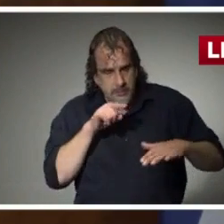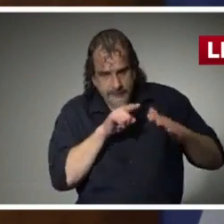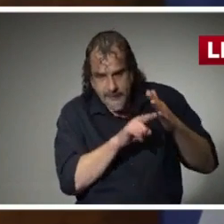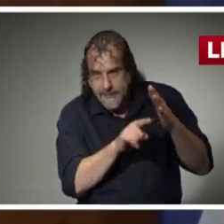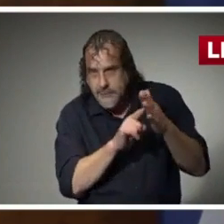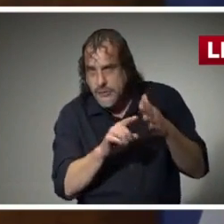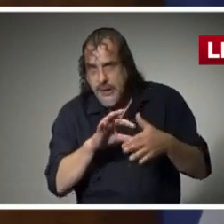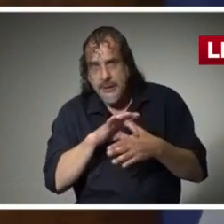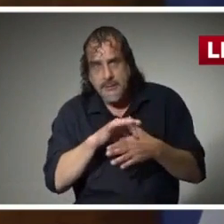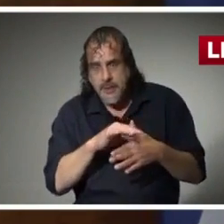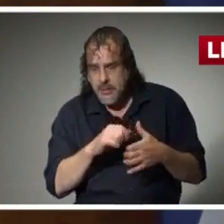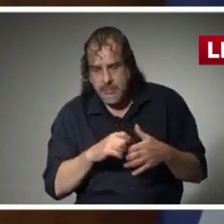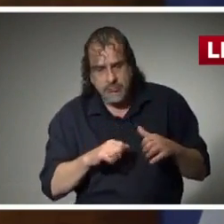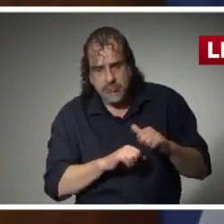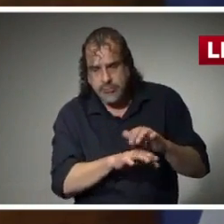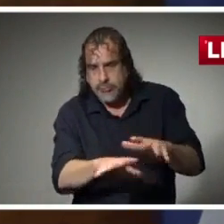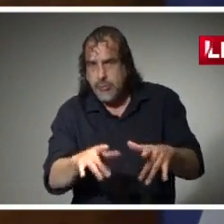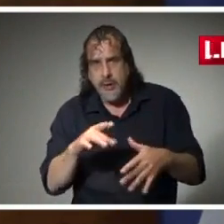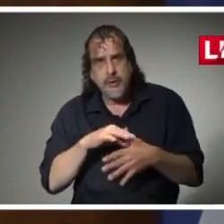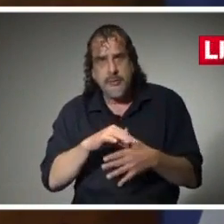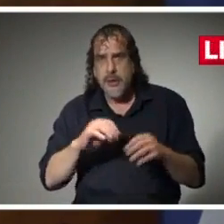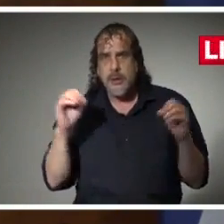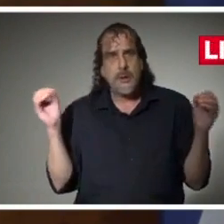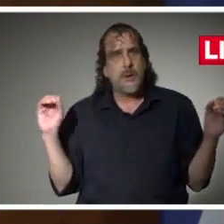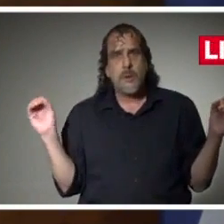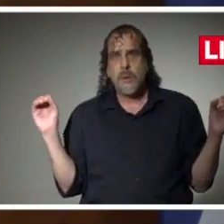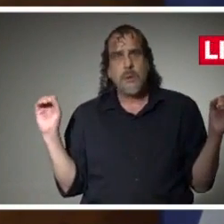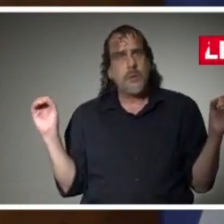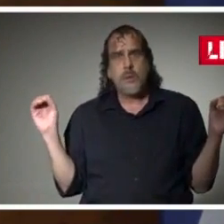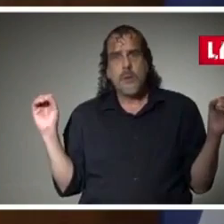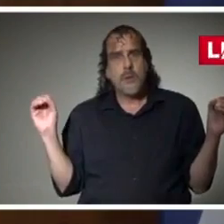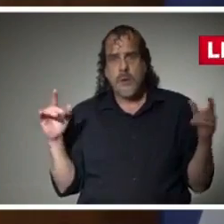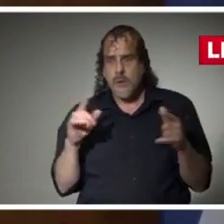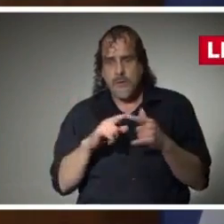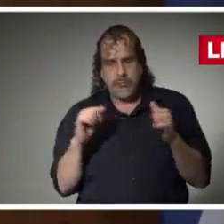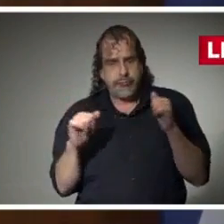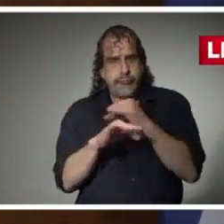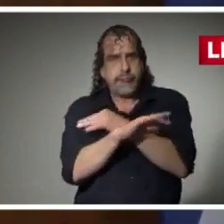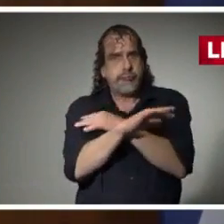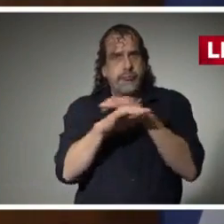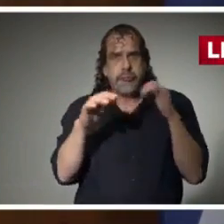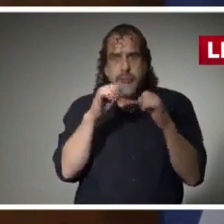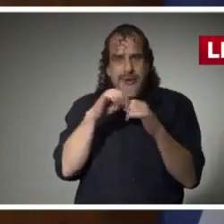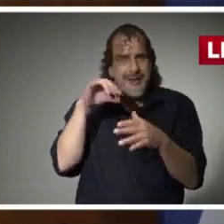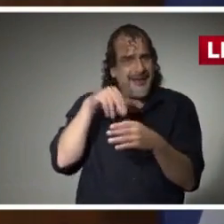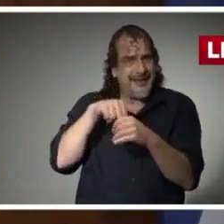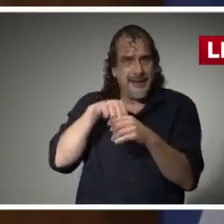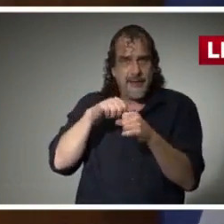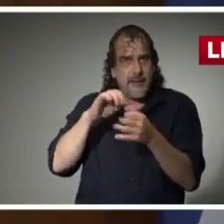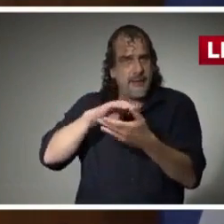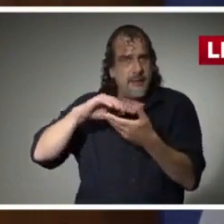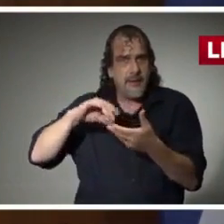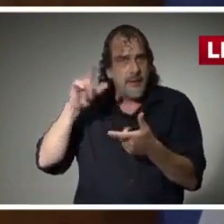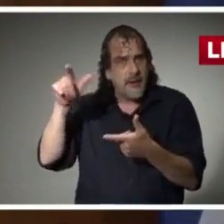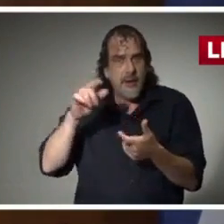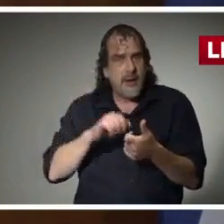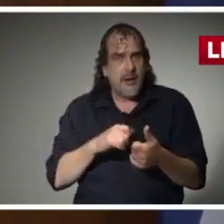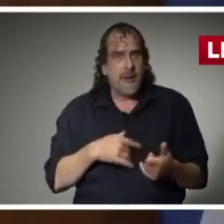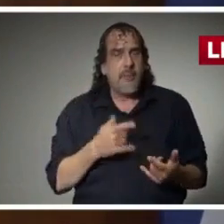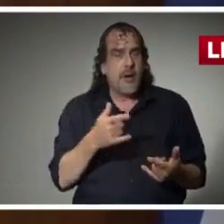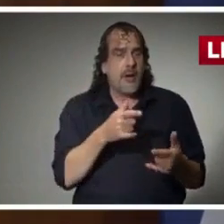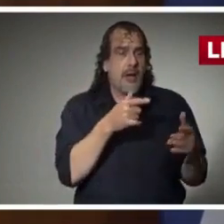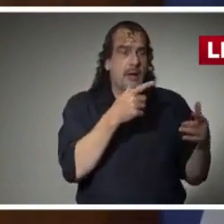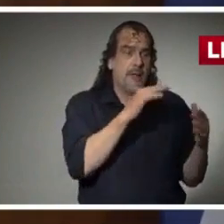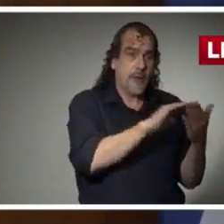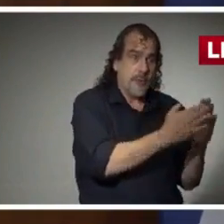confirmation of transmission within the facility, there has no doubt been lots of transmission amongst individuals who work